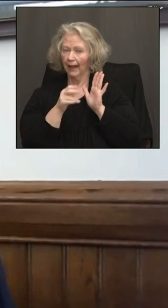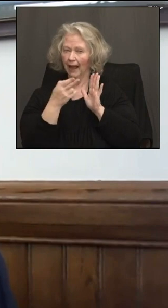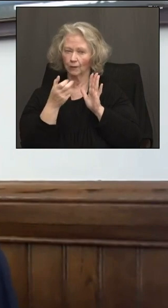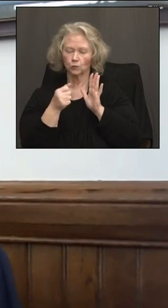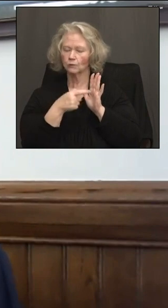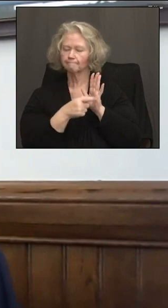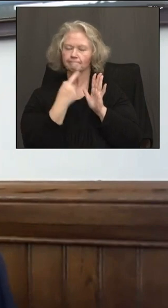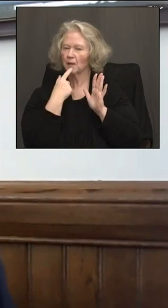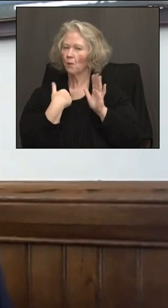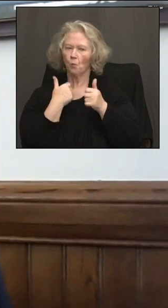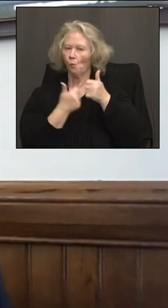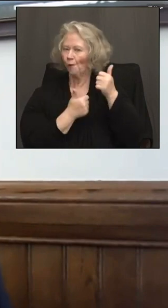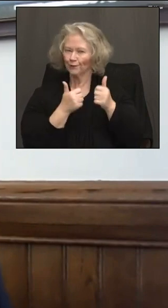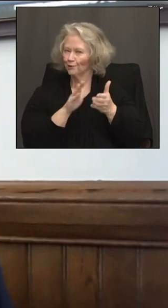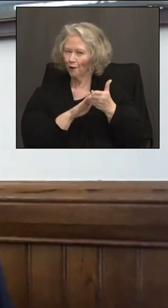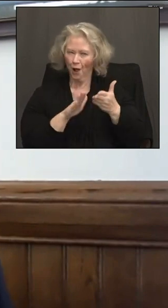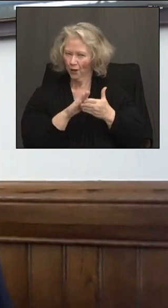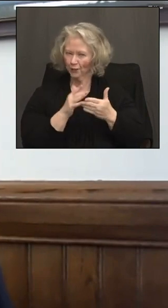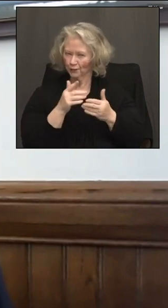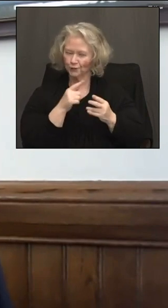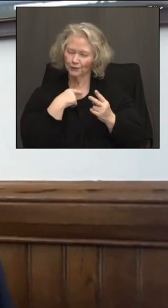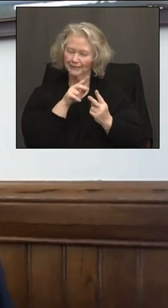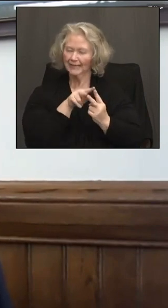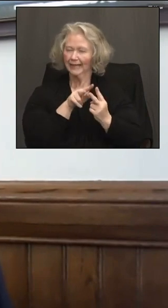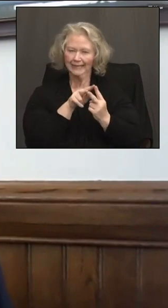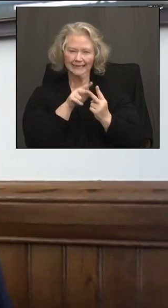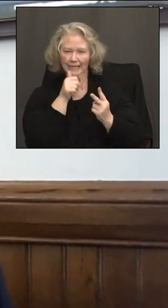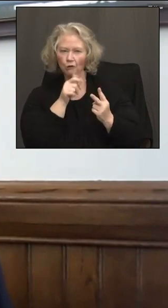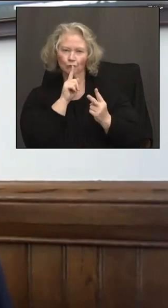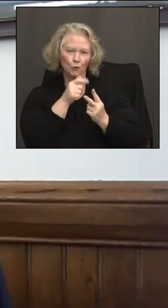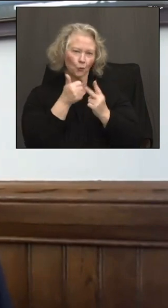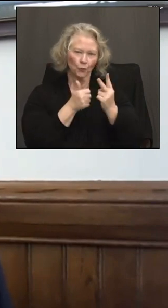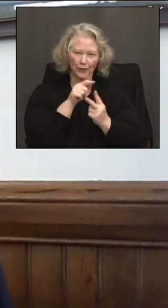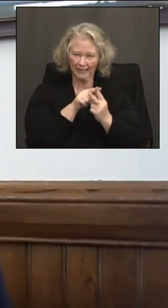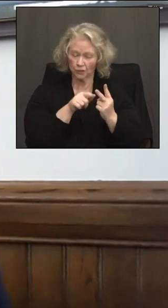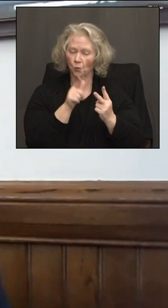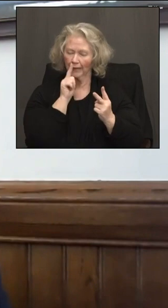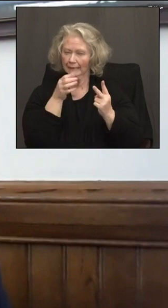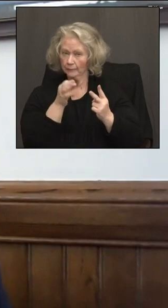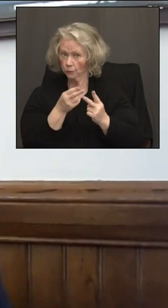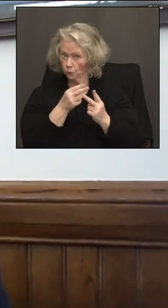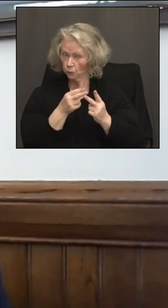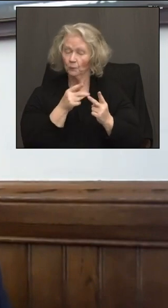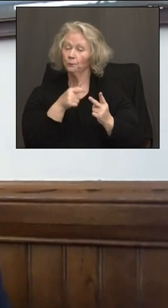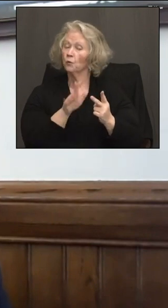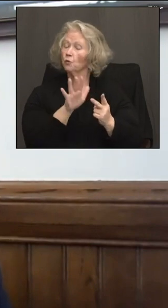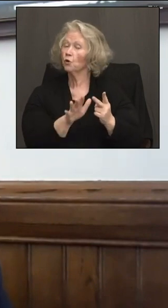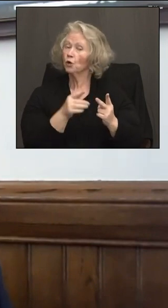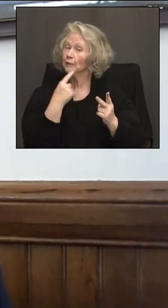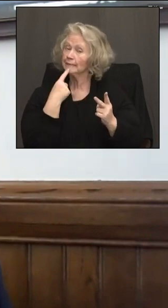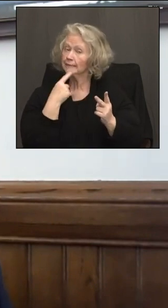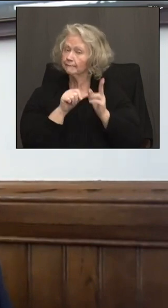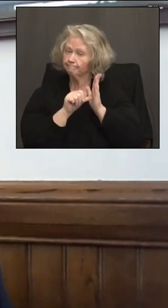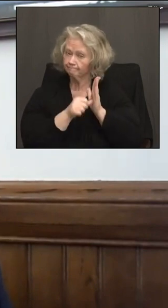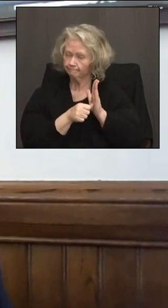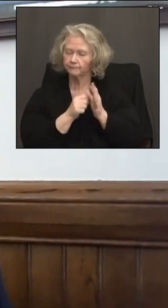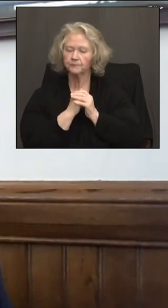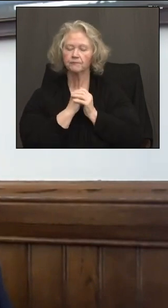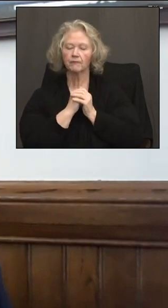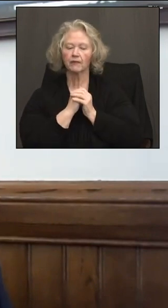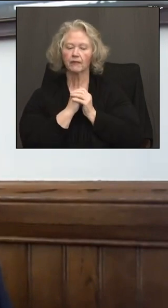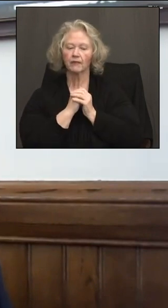the two colleges she was thinking about going to, but she'll make that decision very soon. But one of the things that she particularly talked about